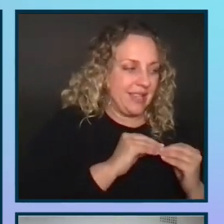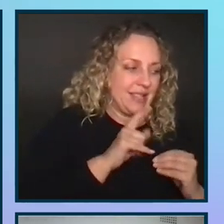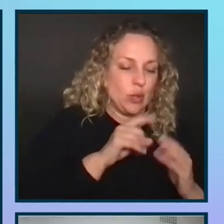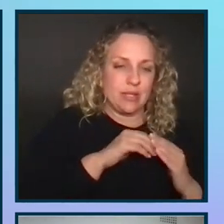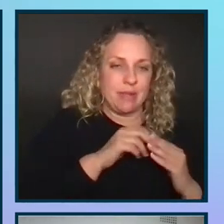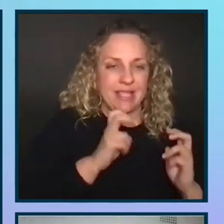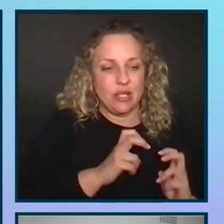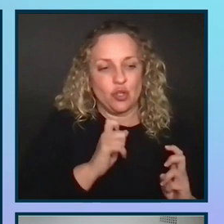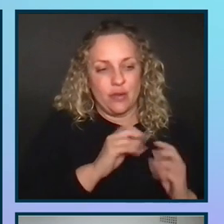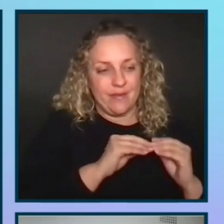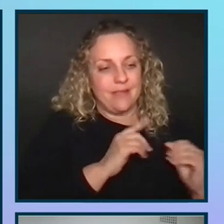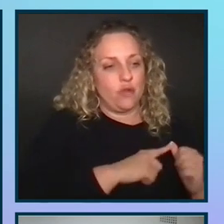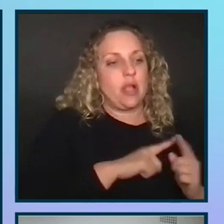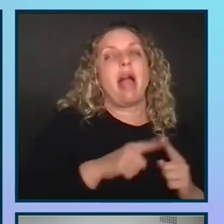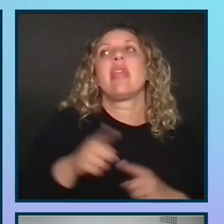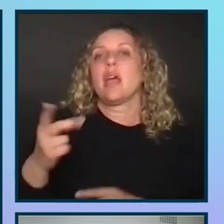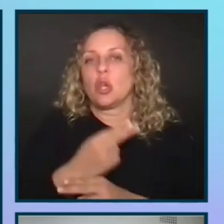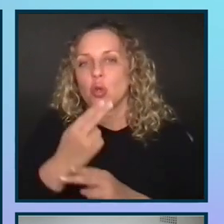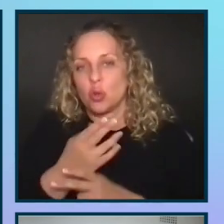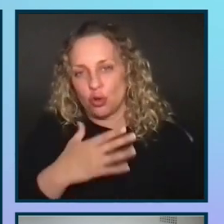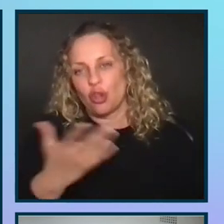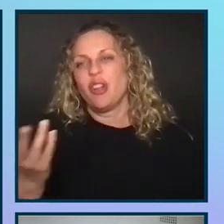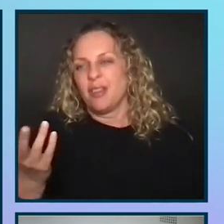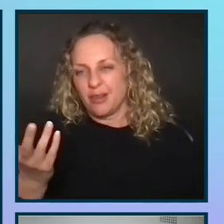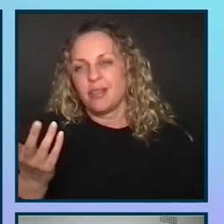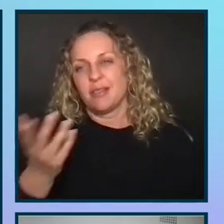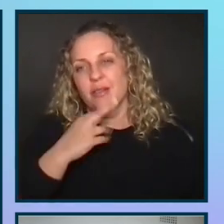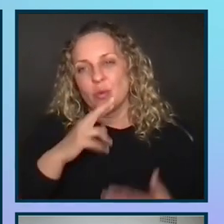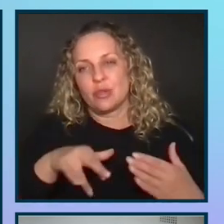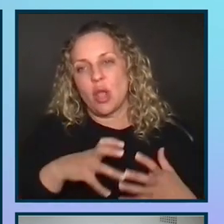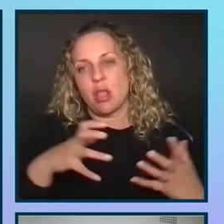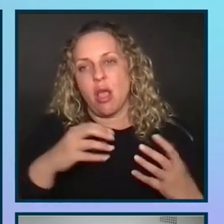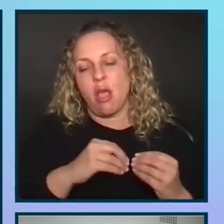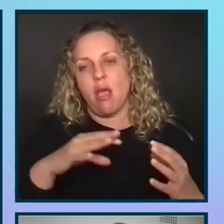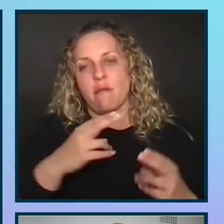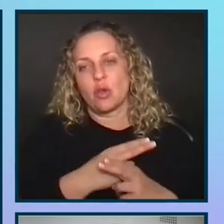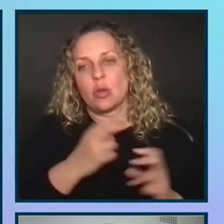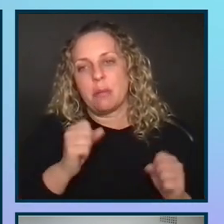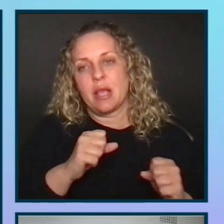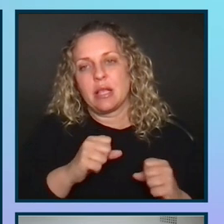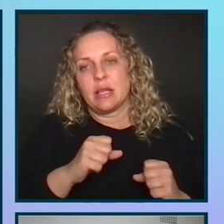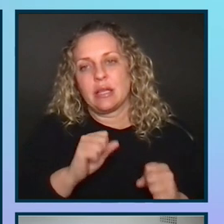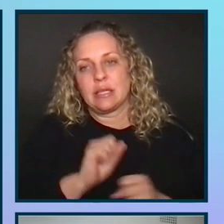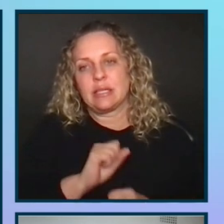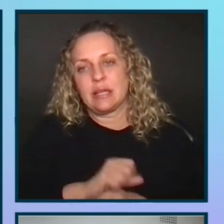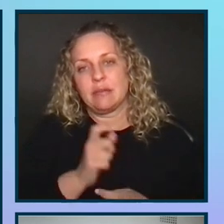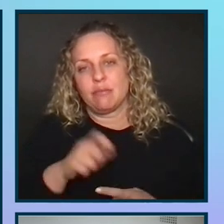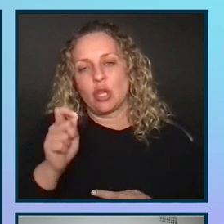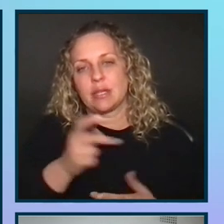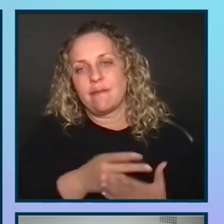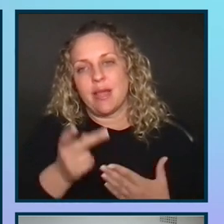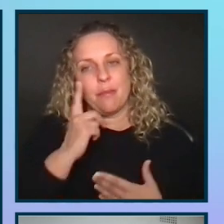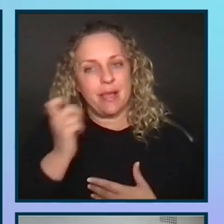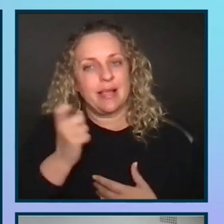issues and the core key user journeys. And it resulted in a lot of the usability tasks being marked as a fail, but it was